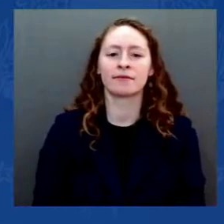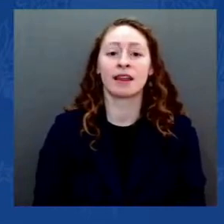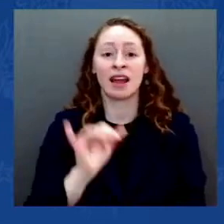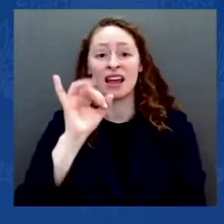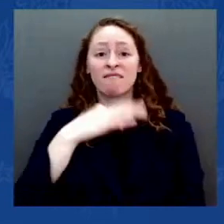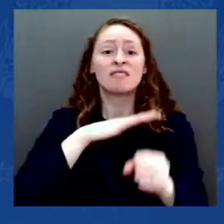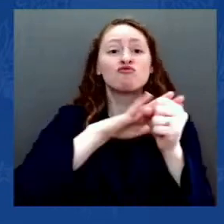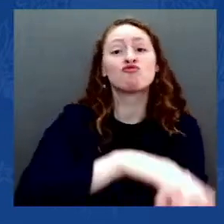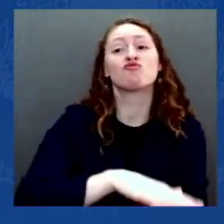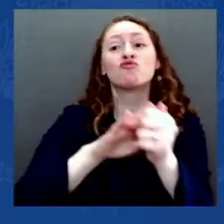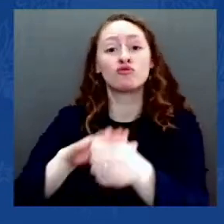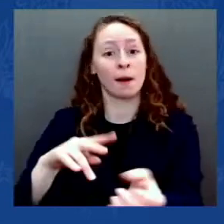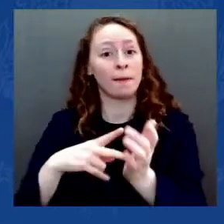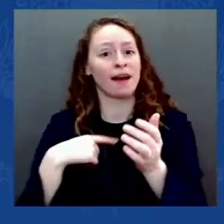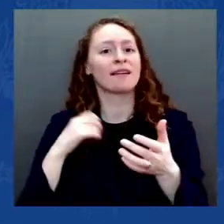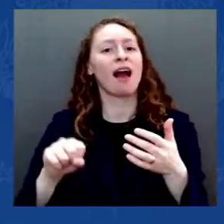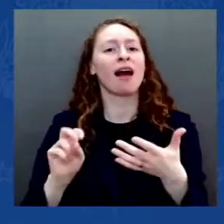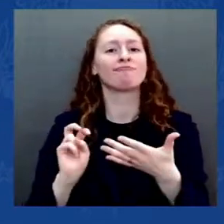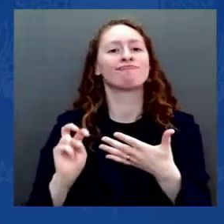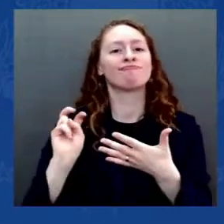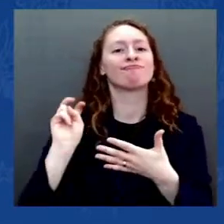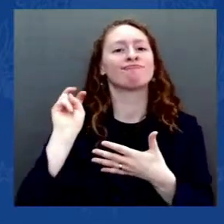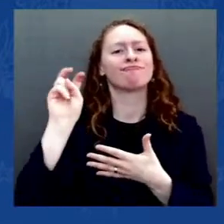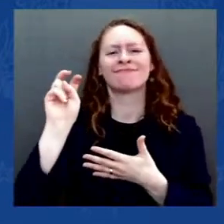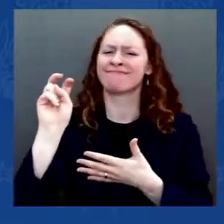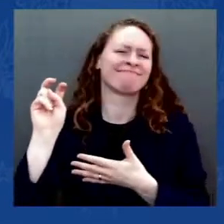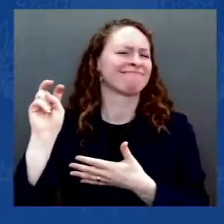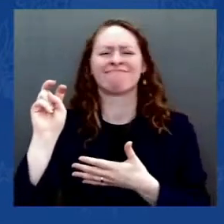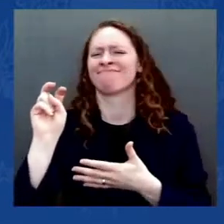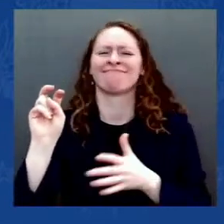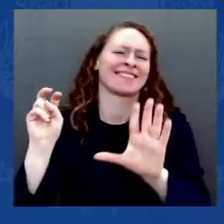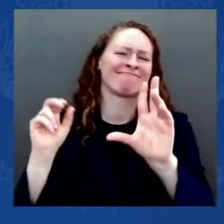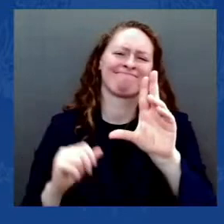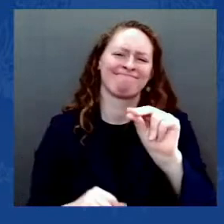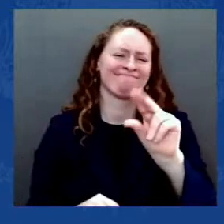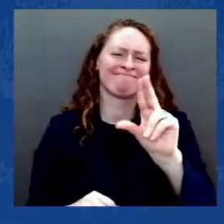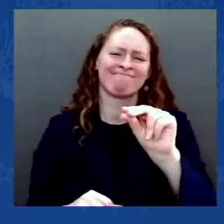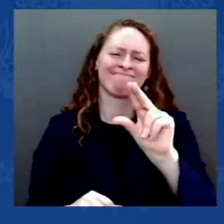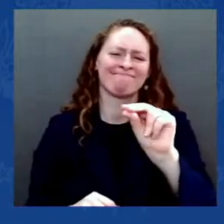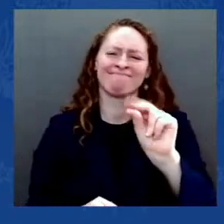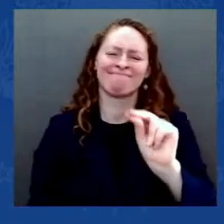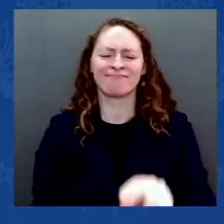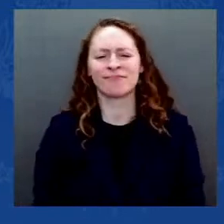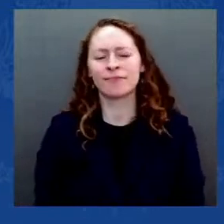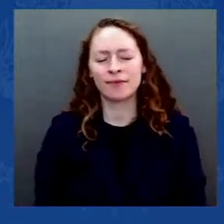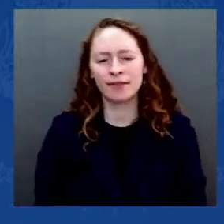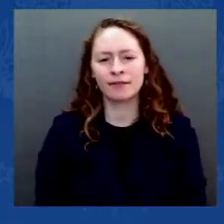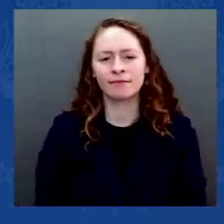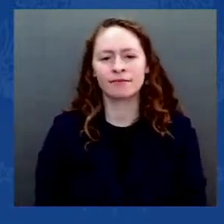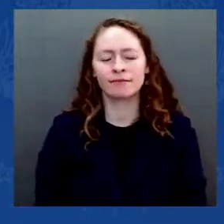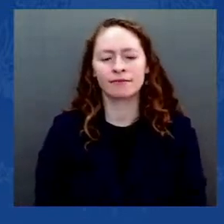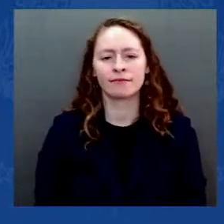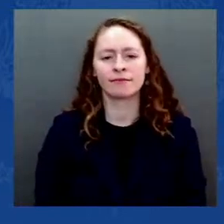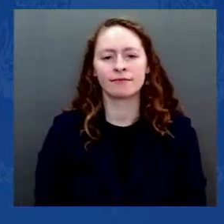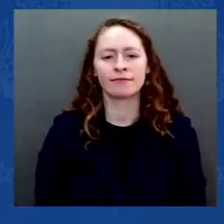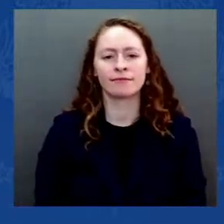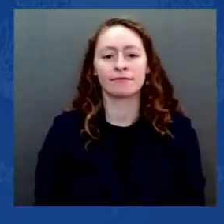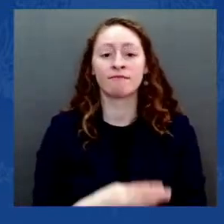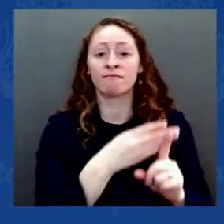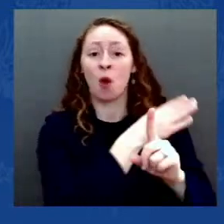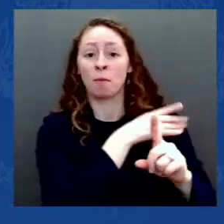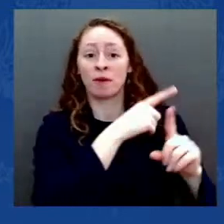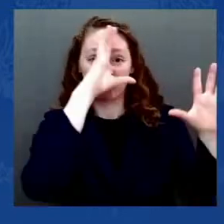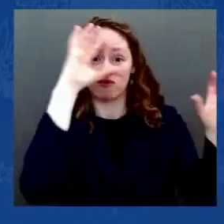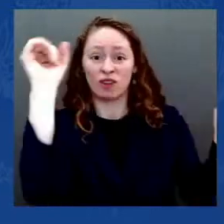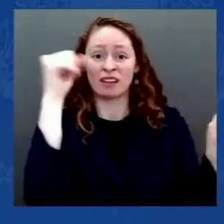The former president who lies about this election and the mob that attacked this Capitol could